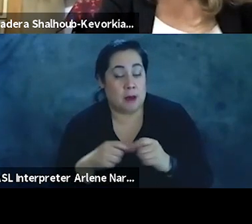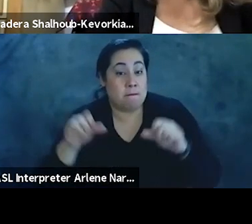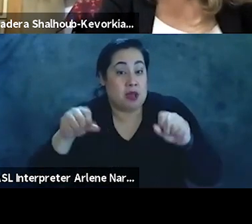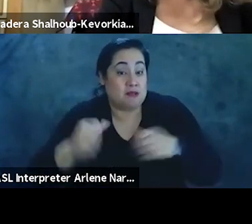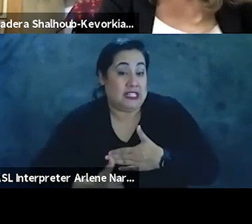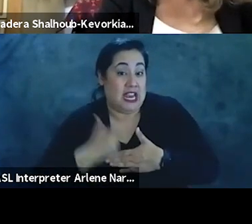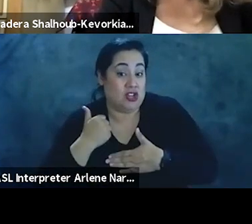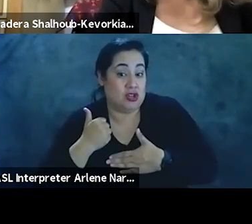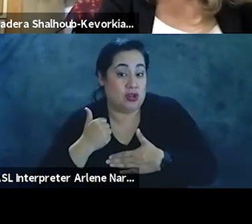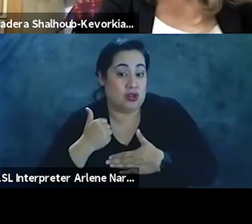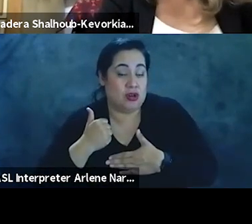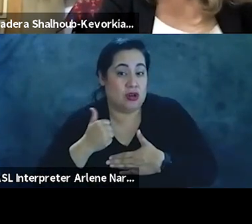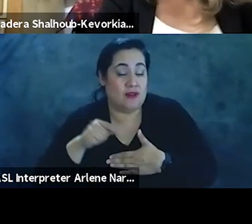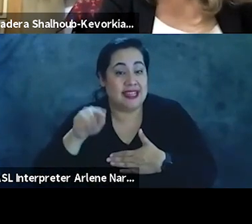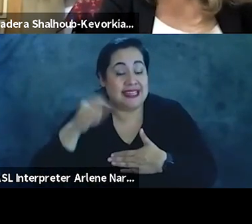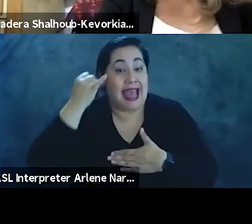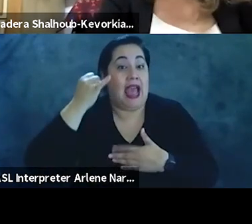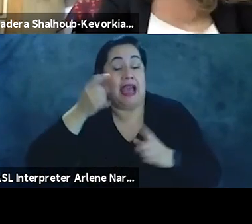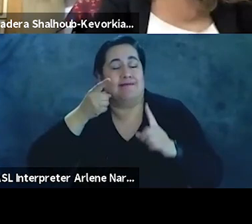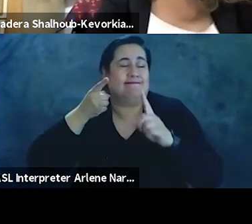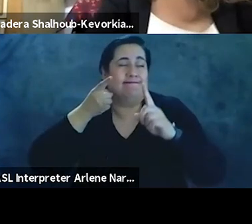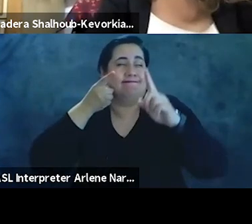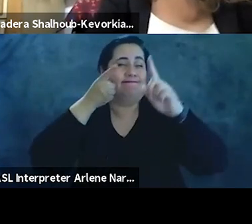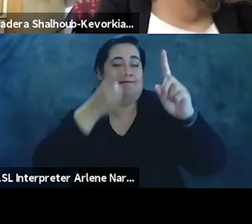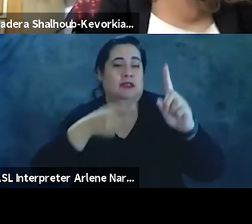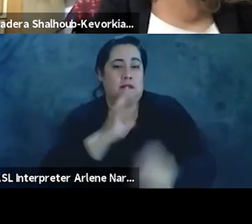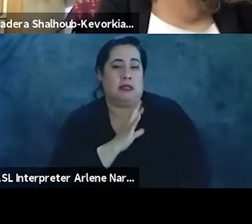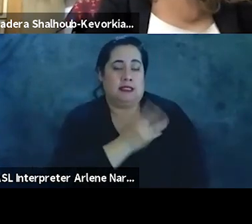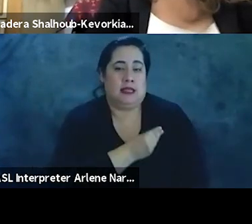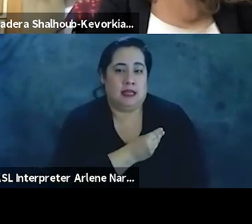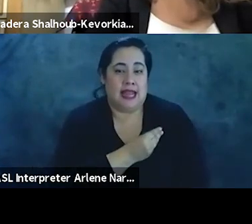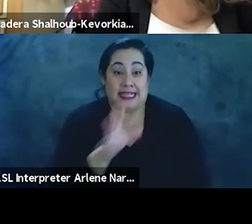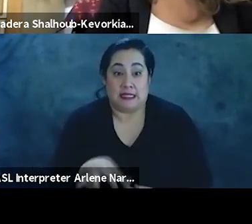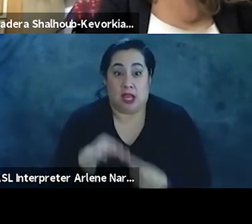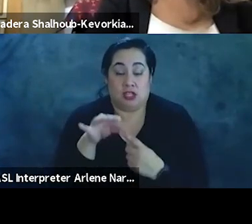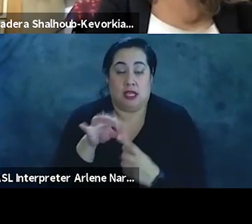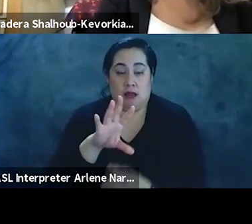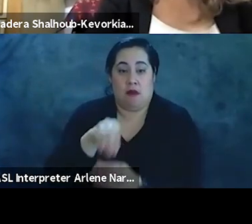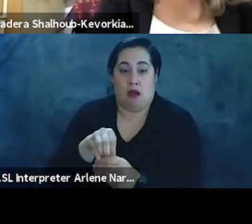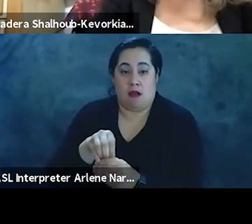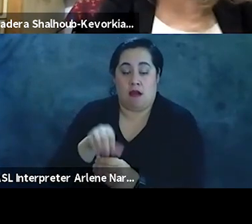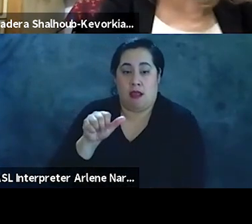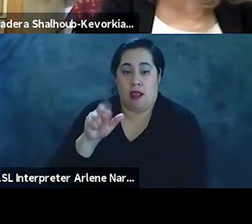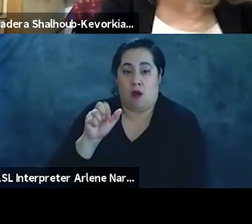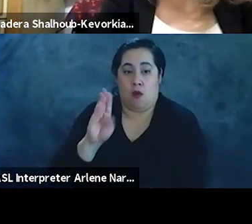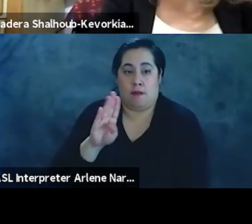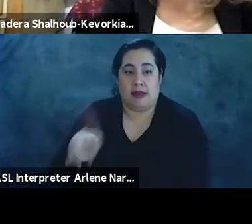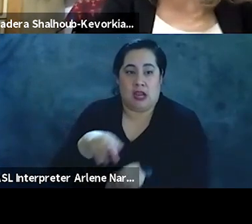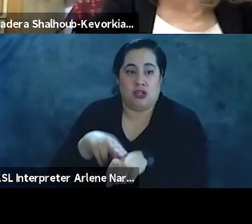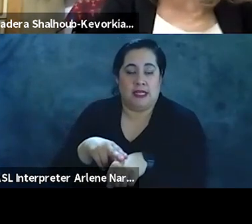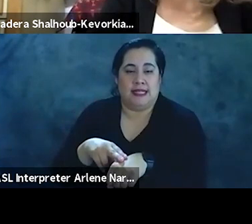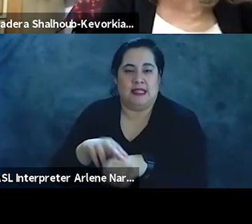dangers of this ideal of Palestine, especially among Arab nations and